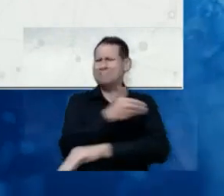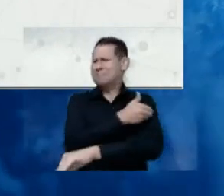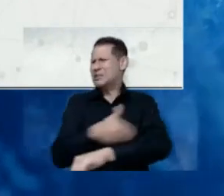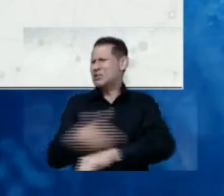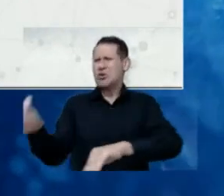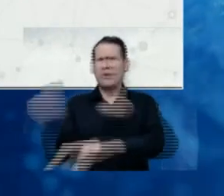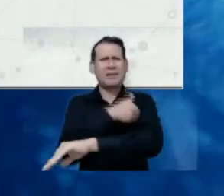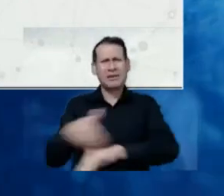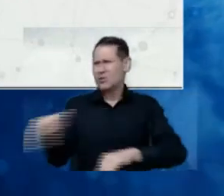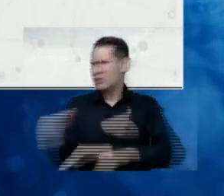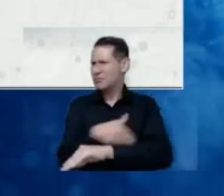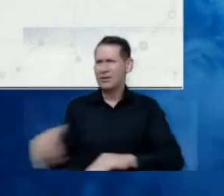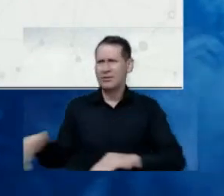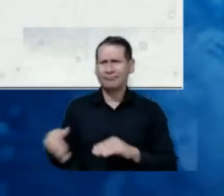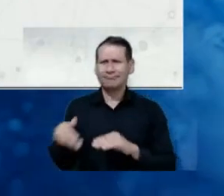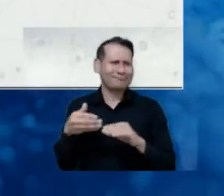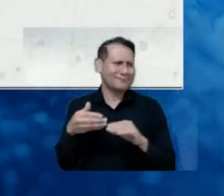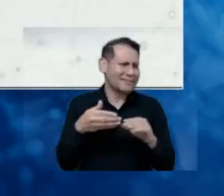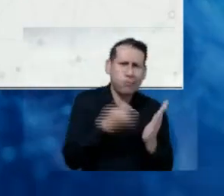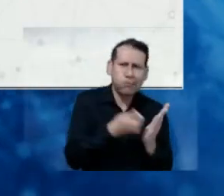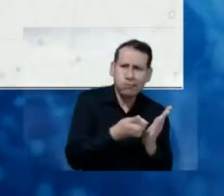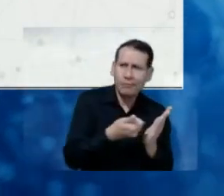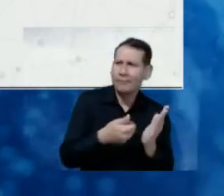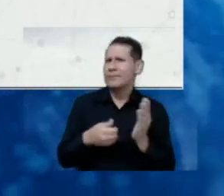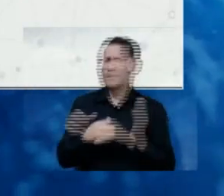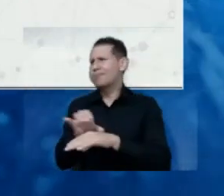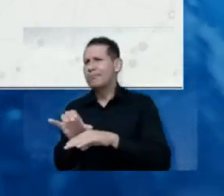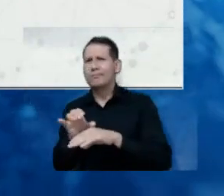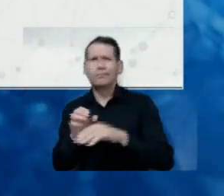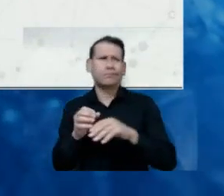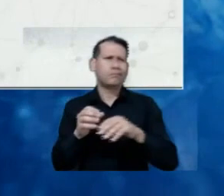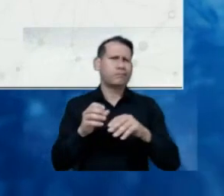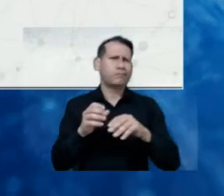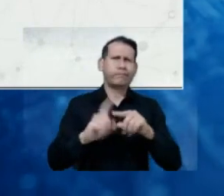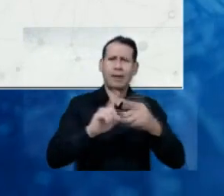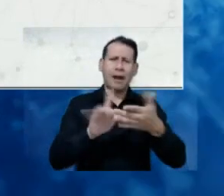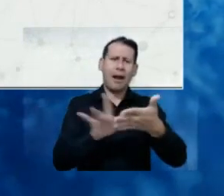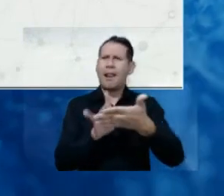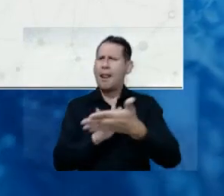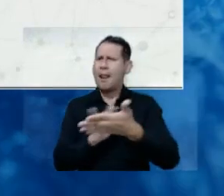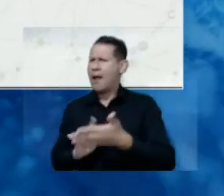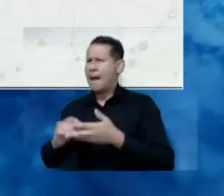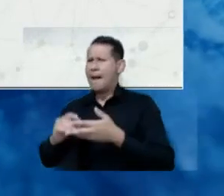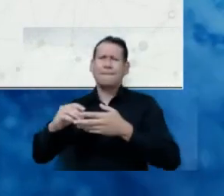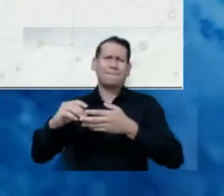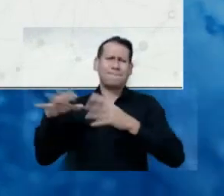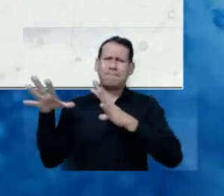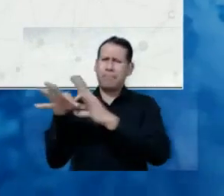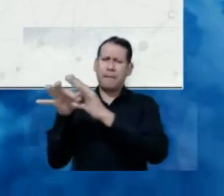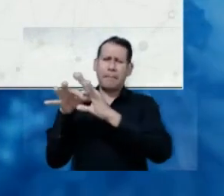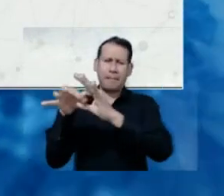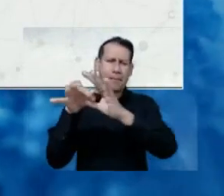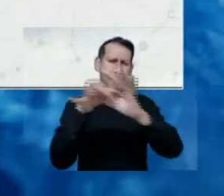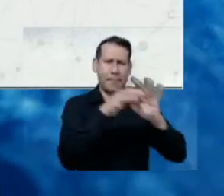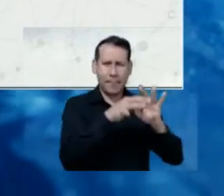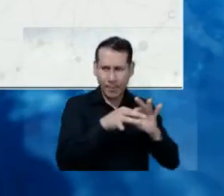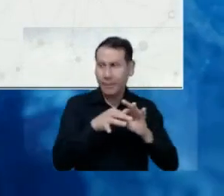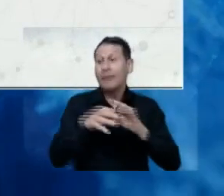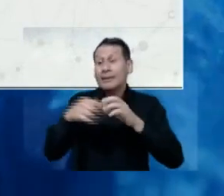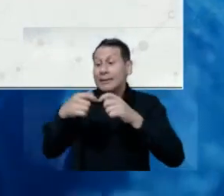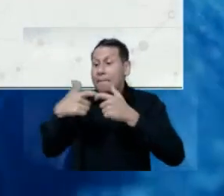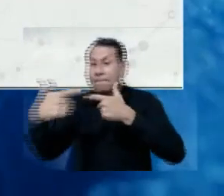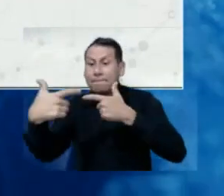millions of devices connected, that will require more spectrum. Spectrum is